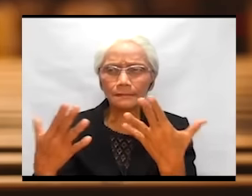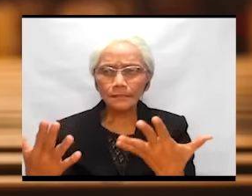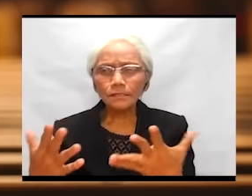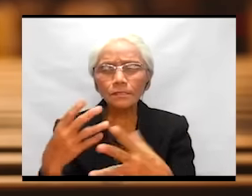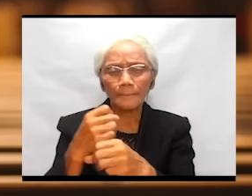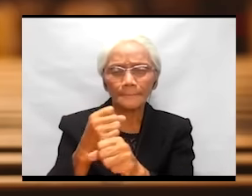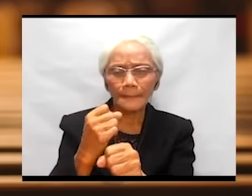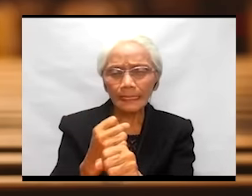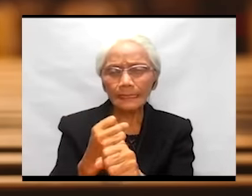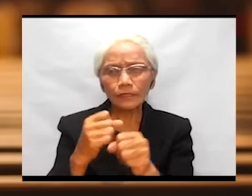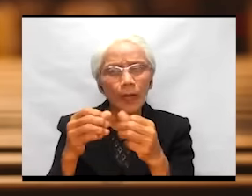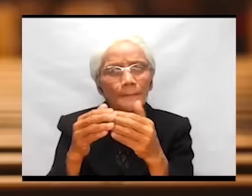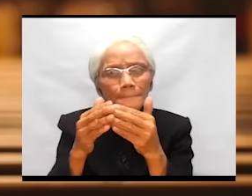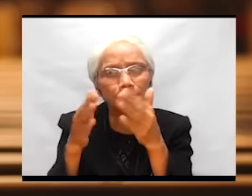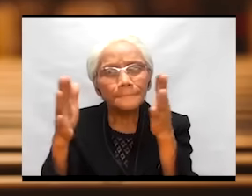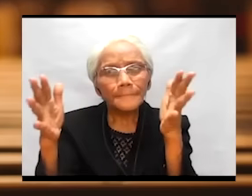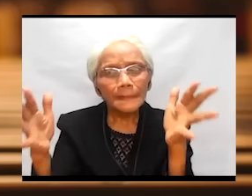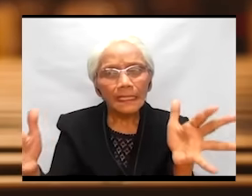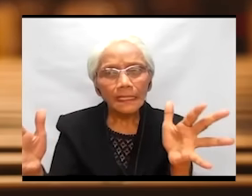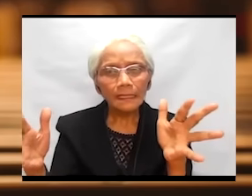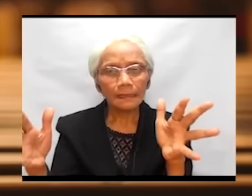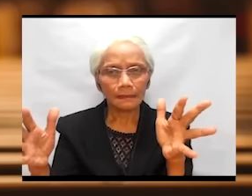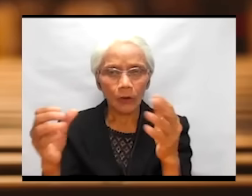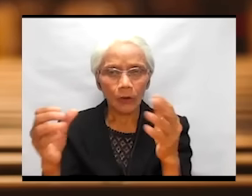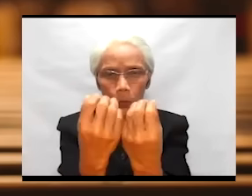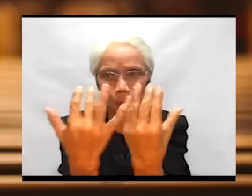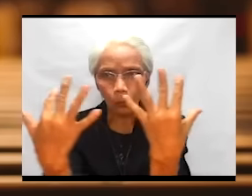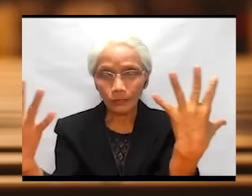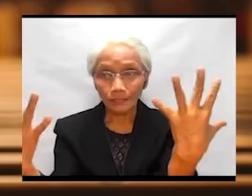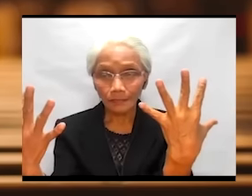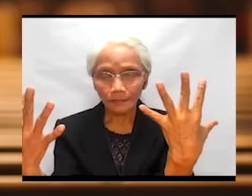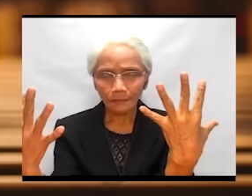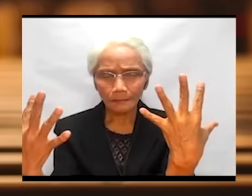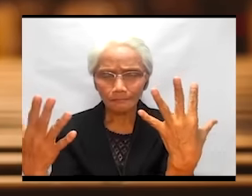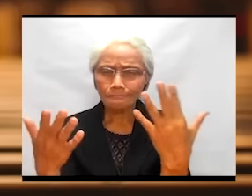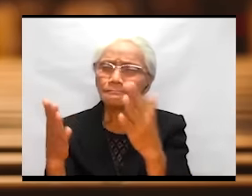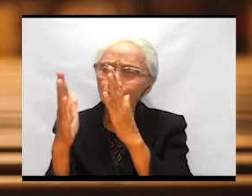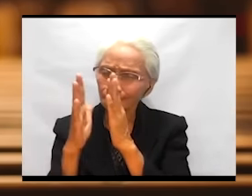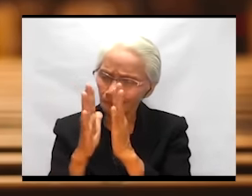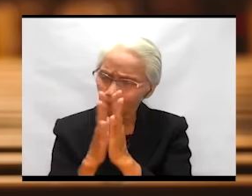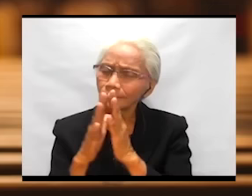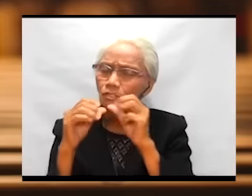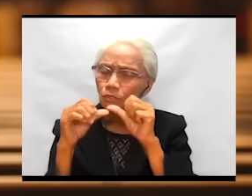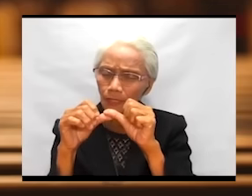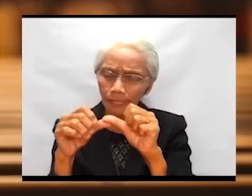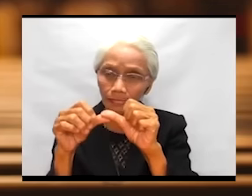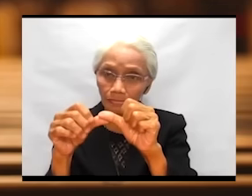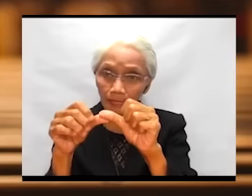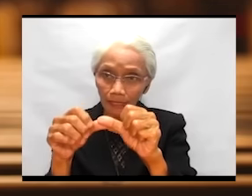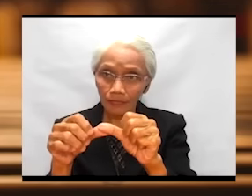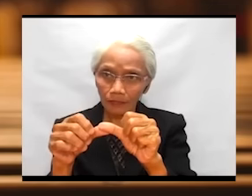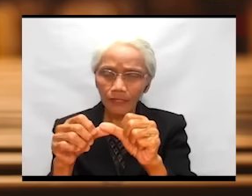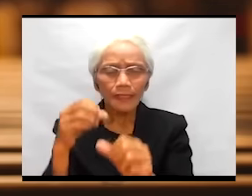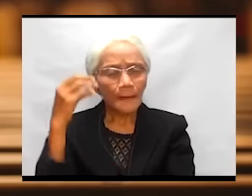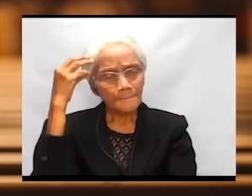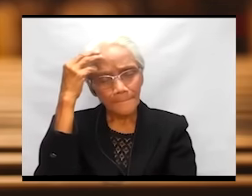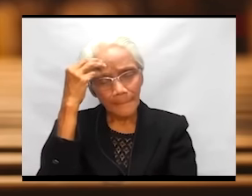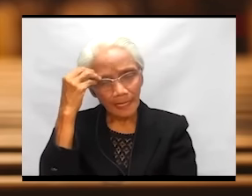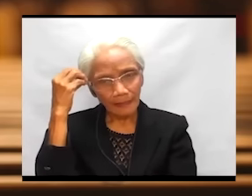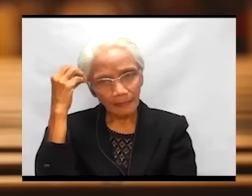audience. I beg you to continue the meditation,